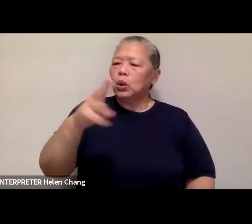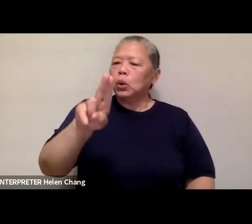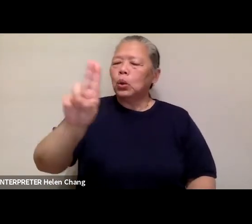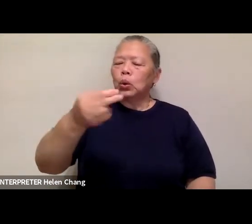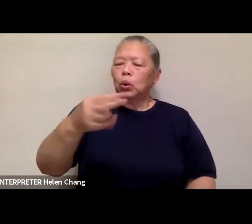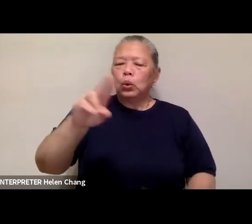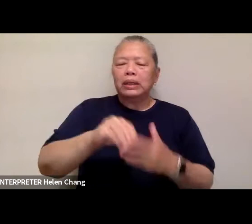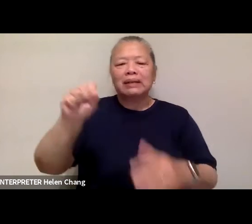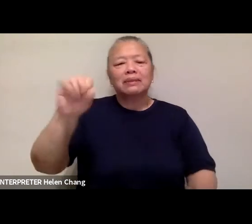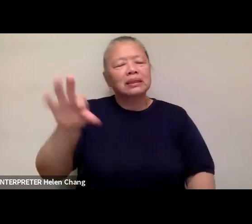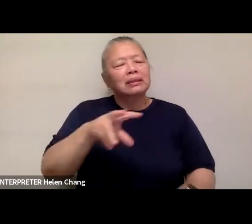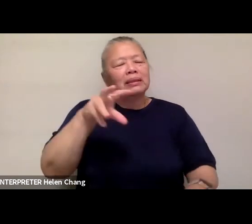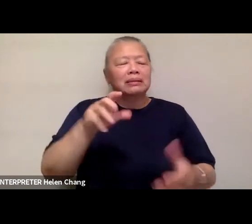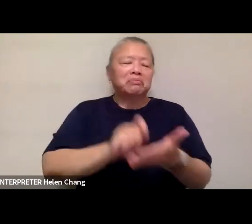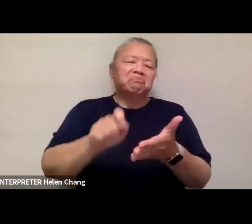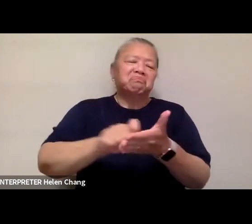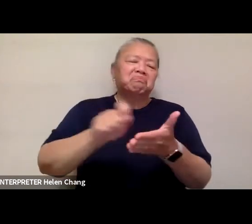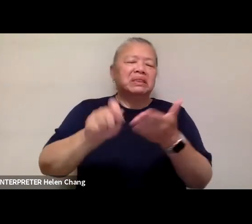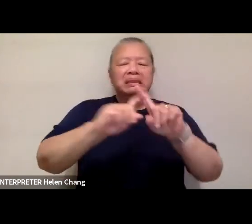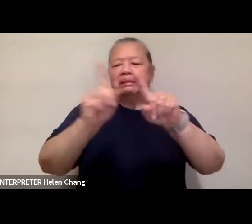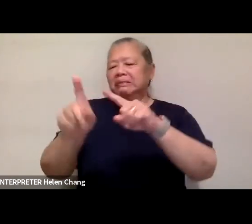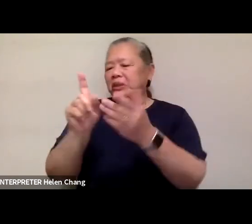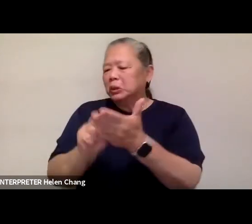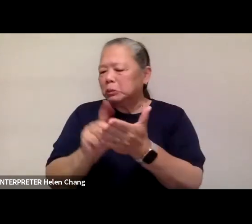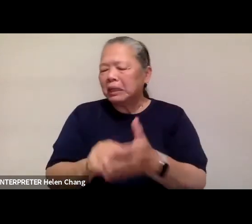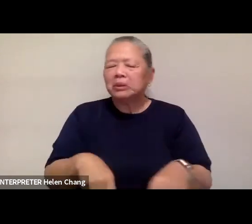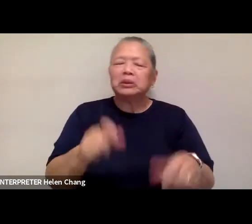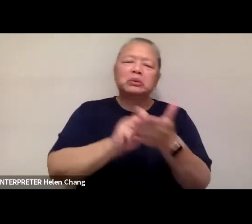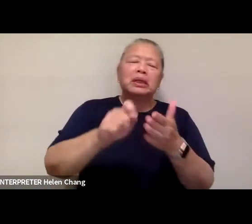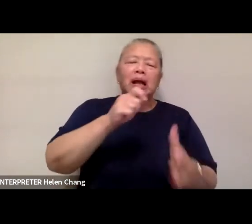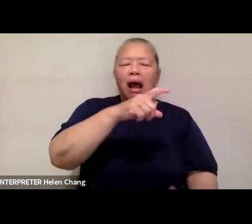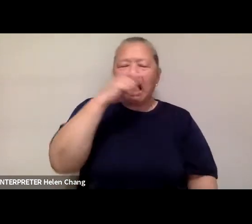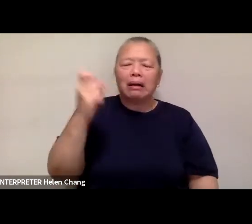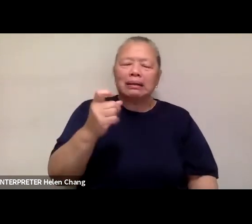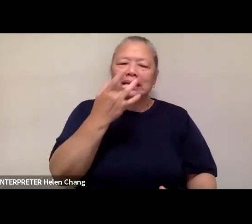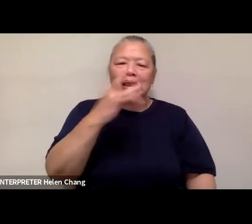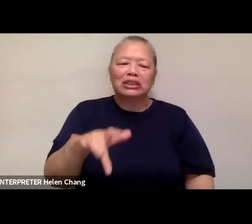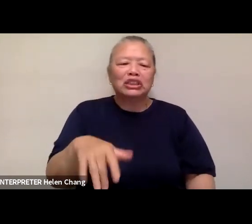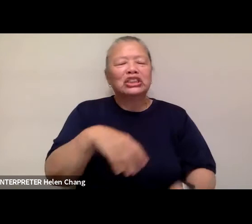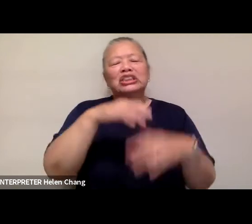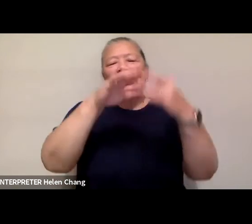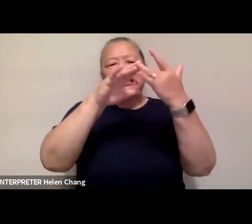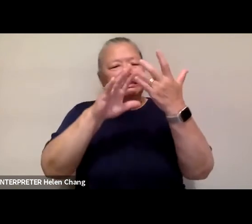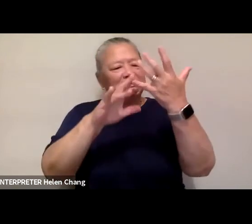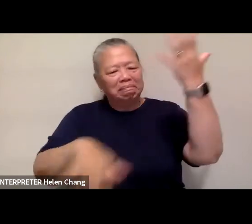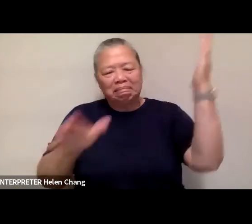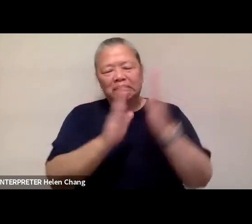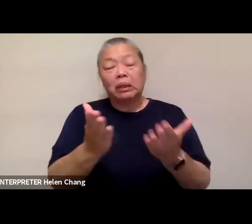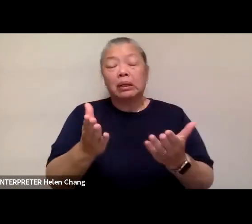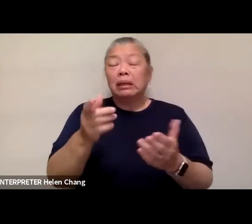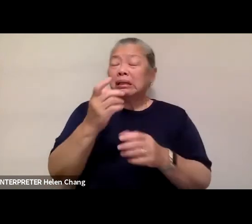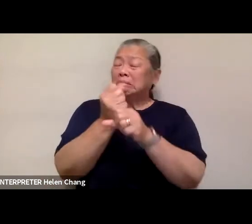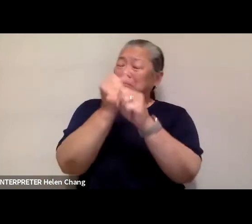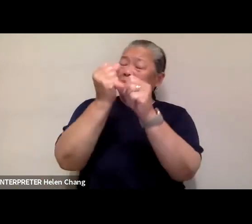Street Journal, and on Mind of a Chef, Ugly Delicious, Taste the Nation, and Vice Munchies. His honors at Mr. Ju's